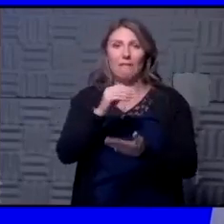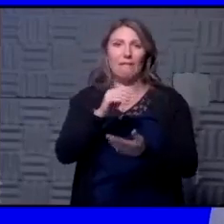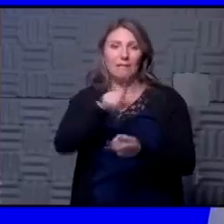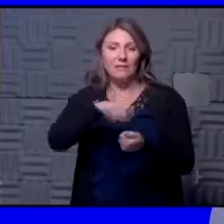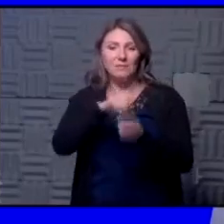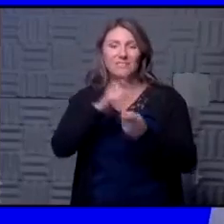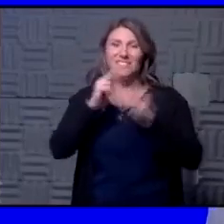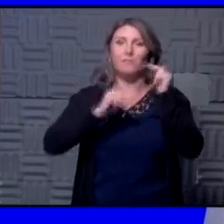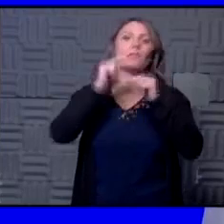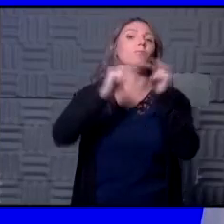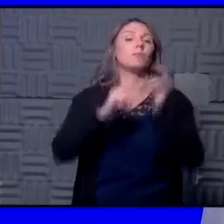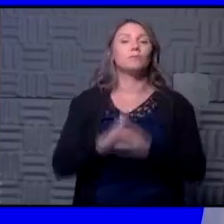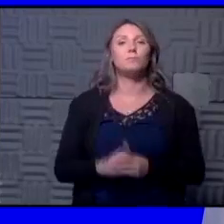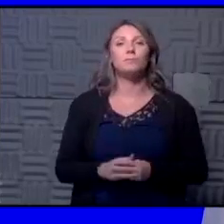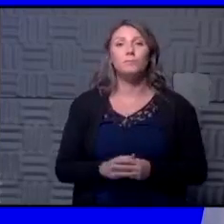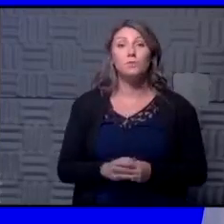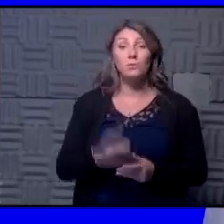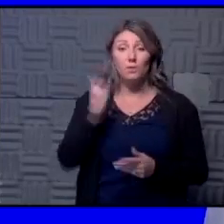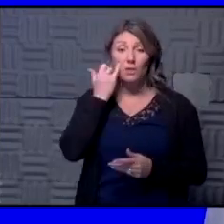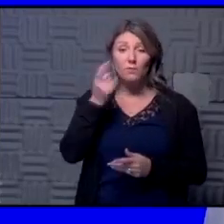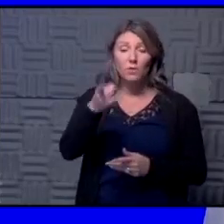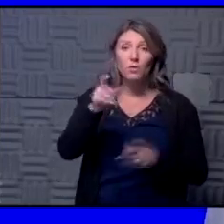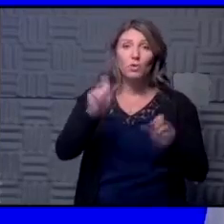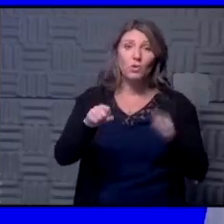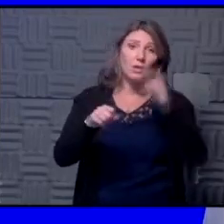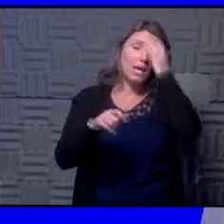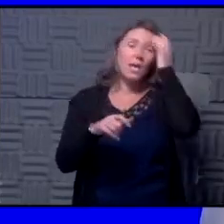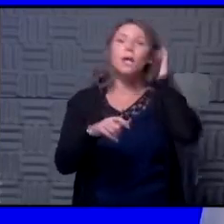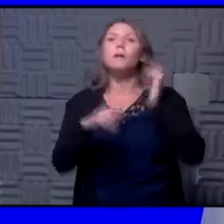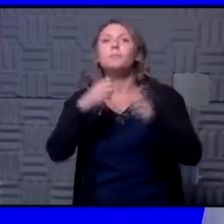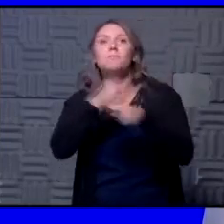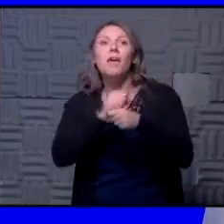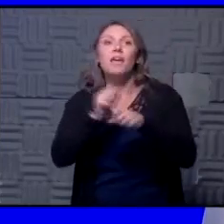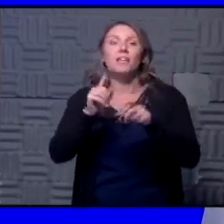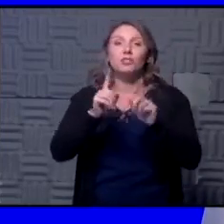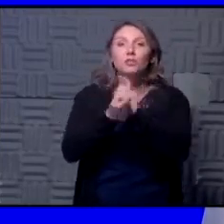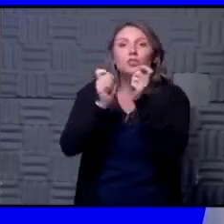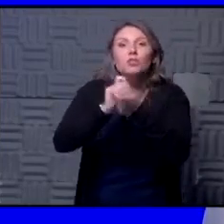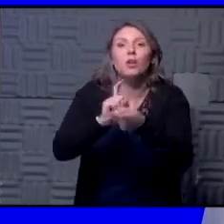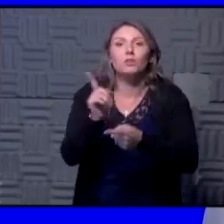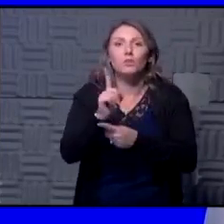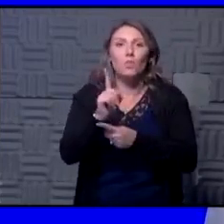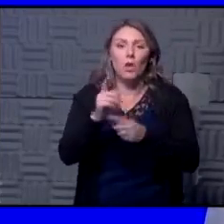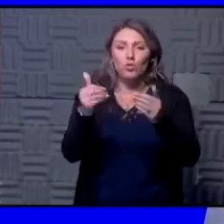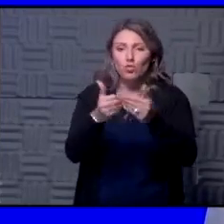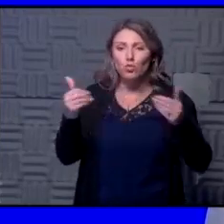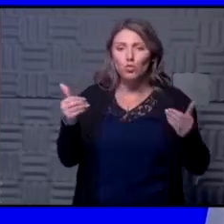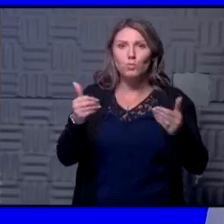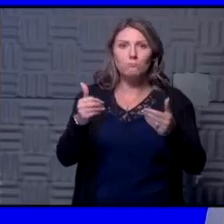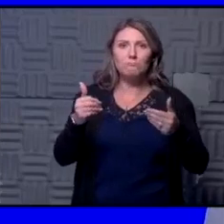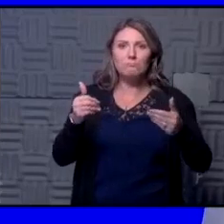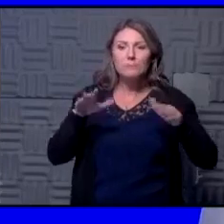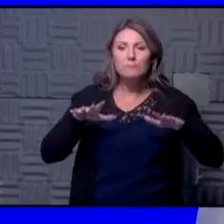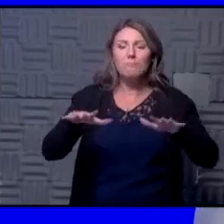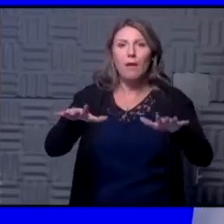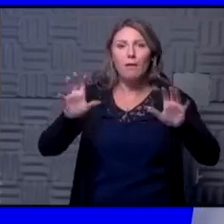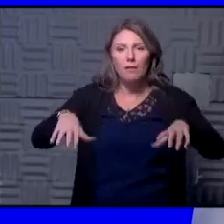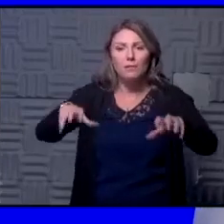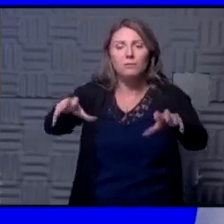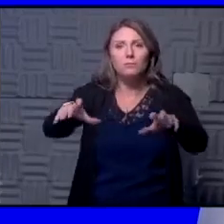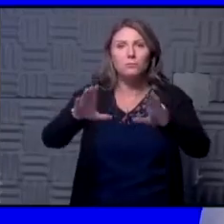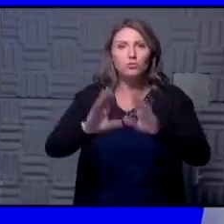those particular buildings so if you can make those engineering changes where you can space people out where you can have